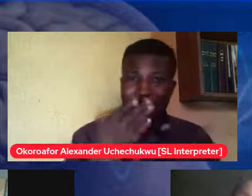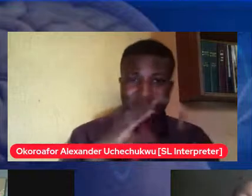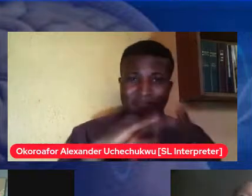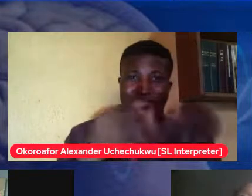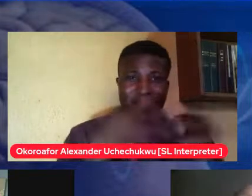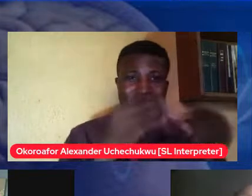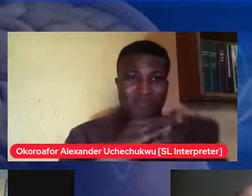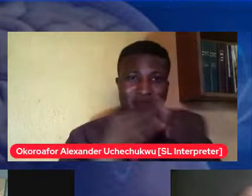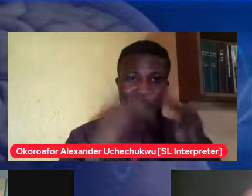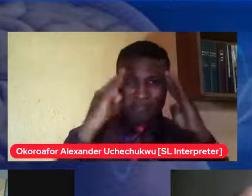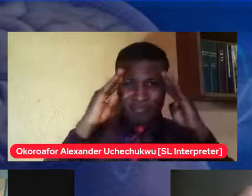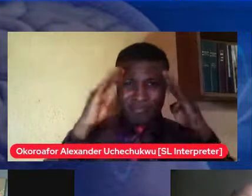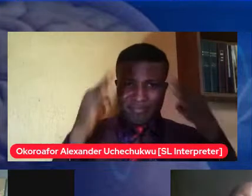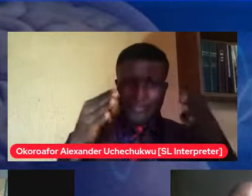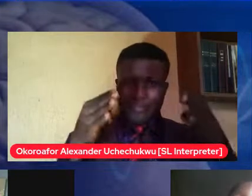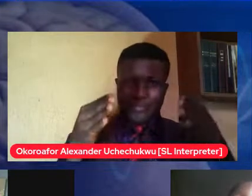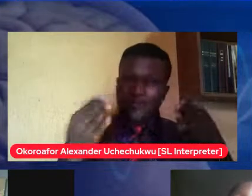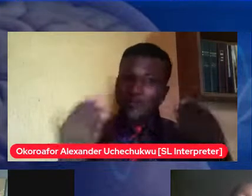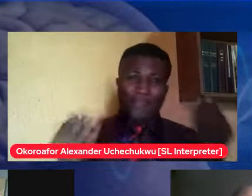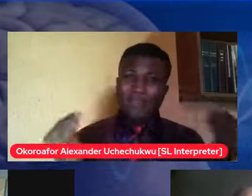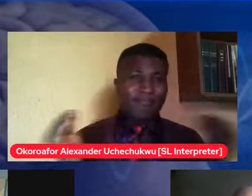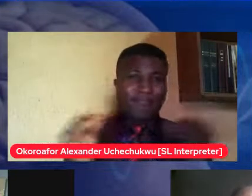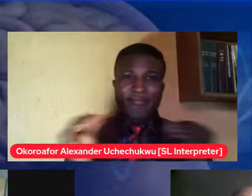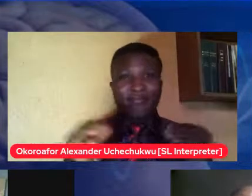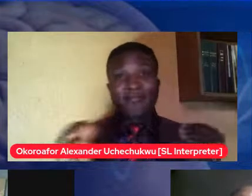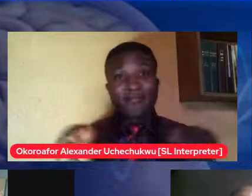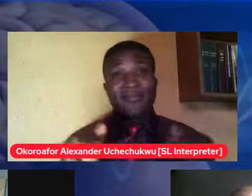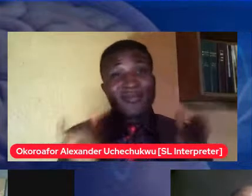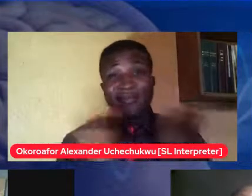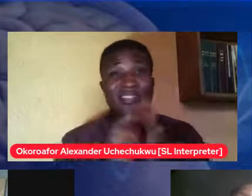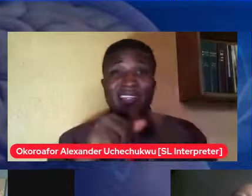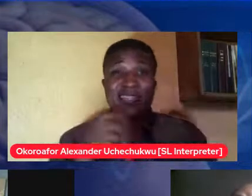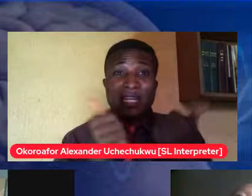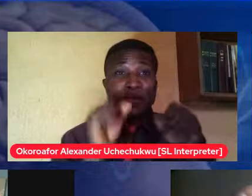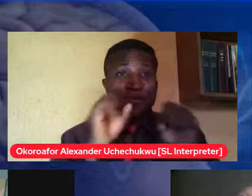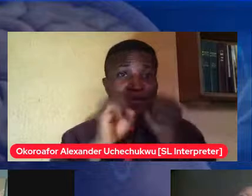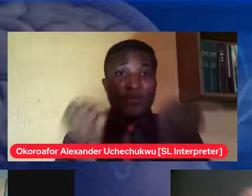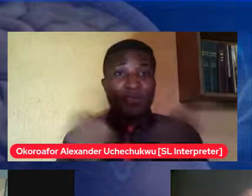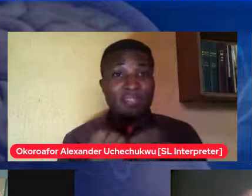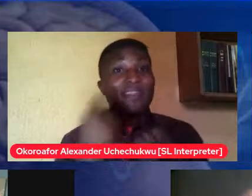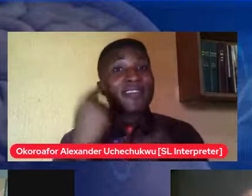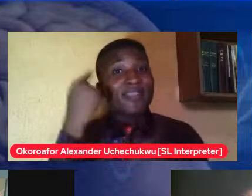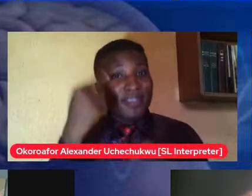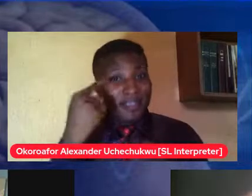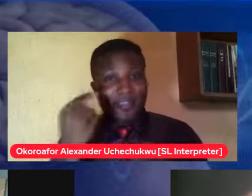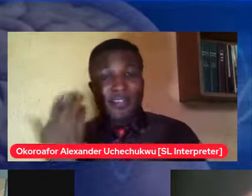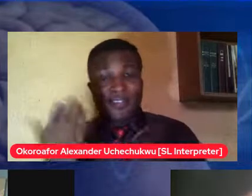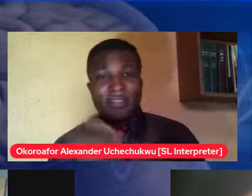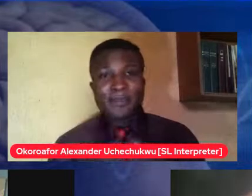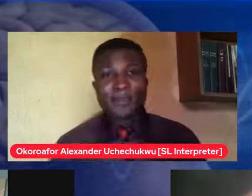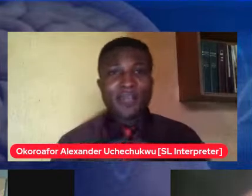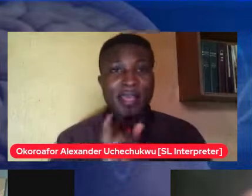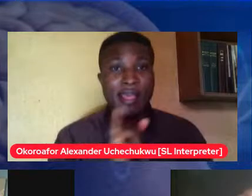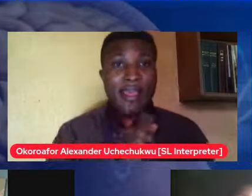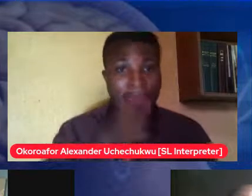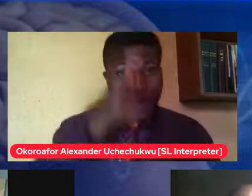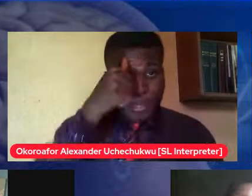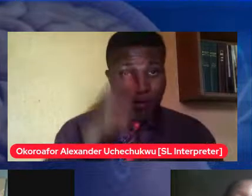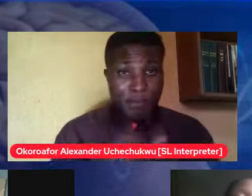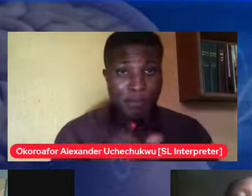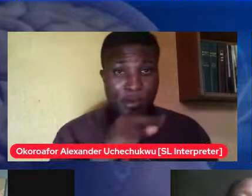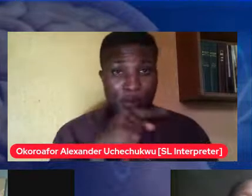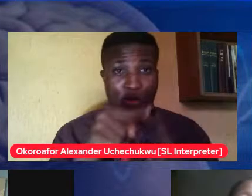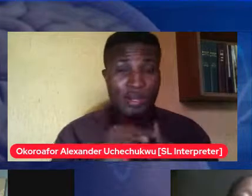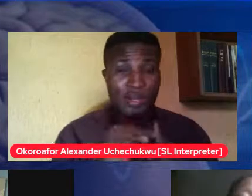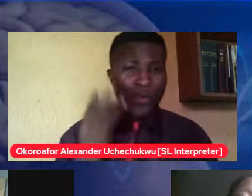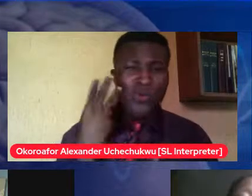those thoughts that's how society thinks about it same thing with i mean i remember this when i was about my mid-twenties